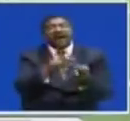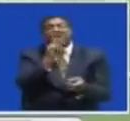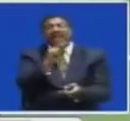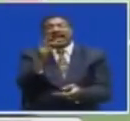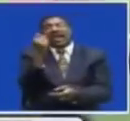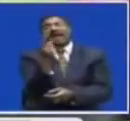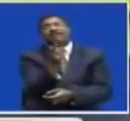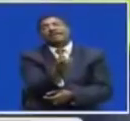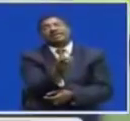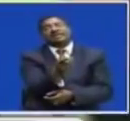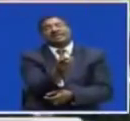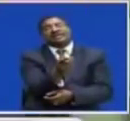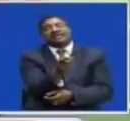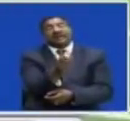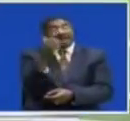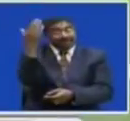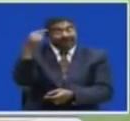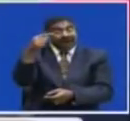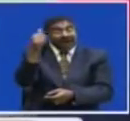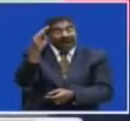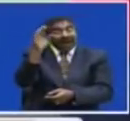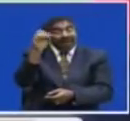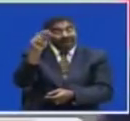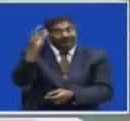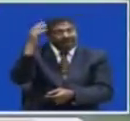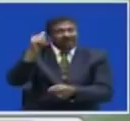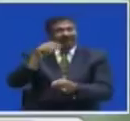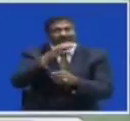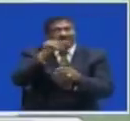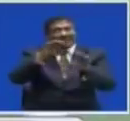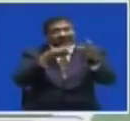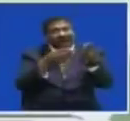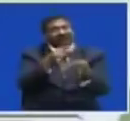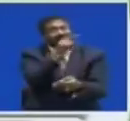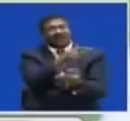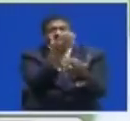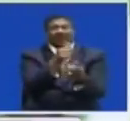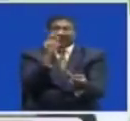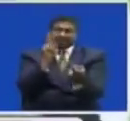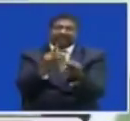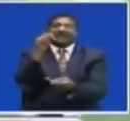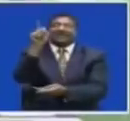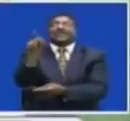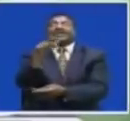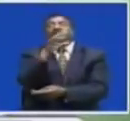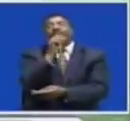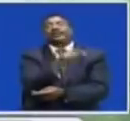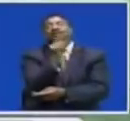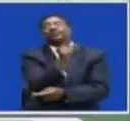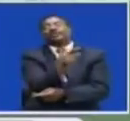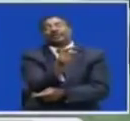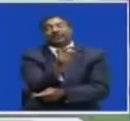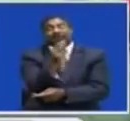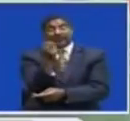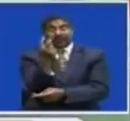Robert Watakeni Who Died In The Gabon Air Disaster At At Age Of 12 Watakeni A Grade 9 Pupu At Senga Lumbue Primary School